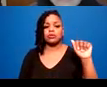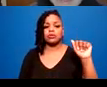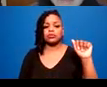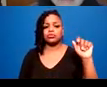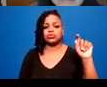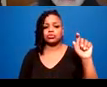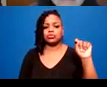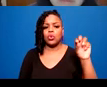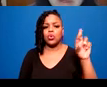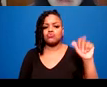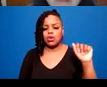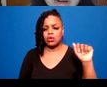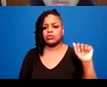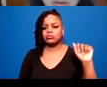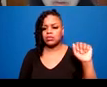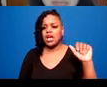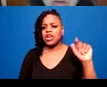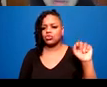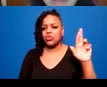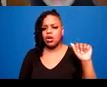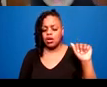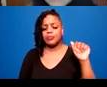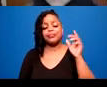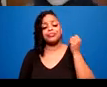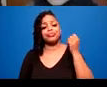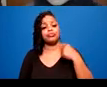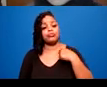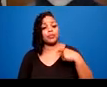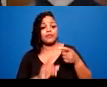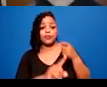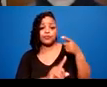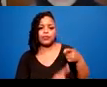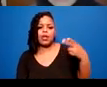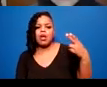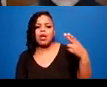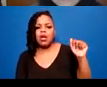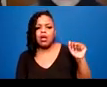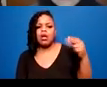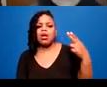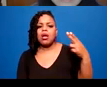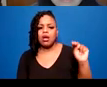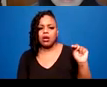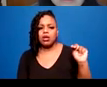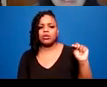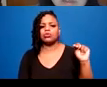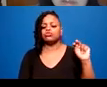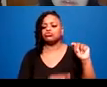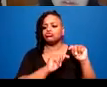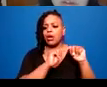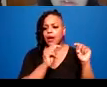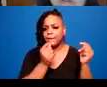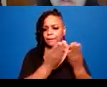maternal side, descended from the Han tribe. And on my paternal side, descended from indigenous farmers from the Mekong Delta.